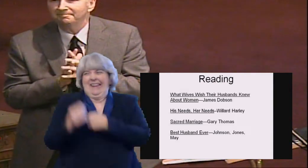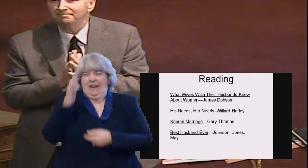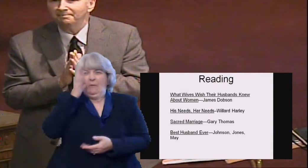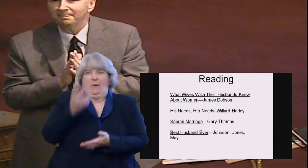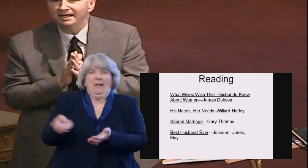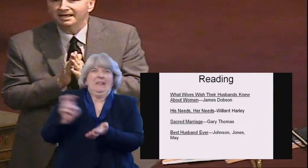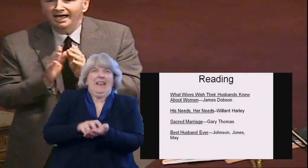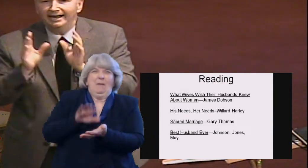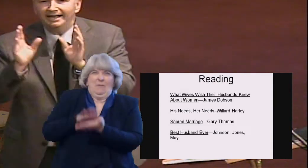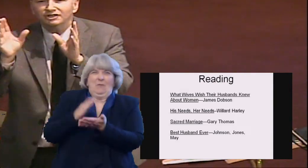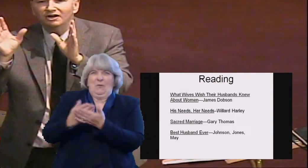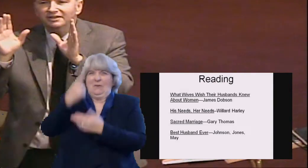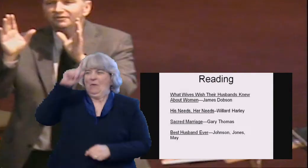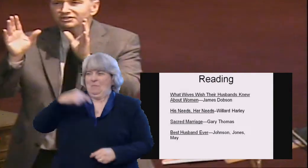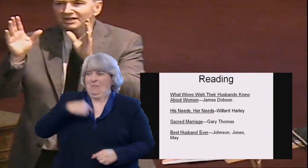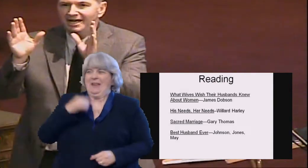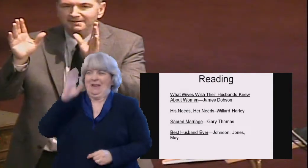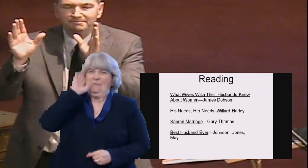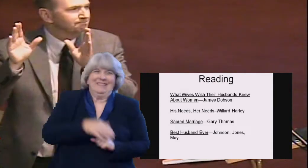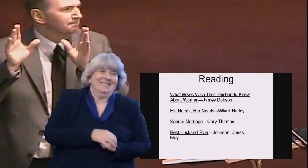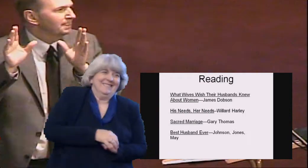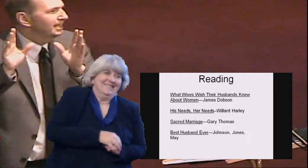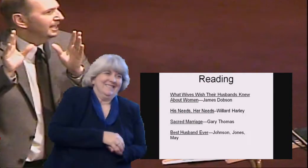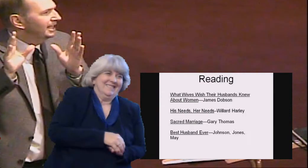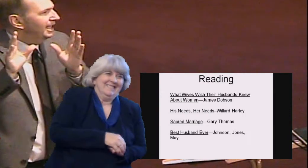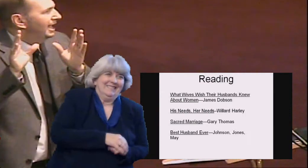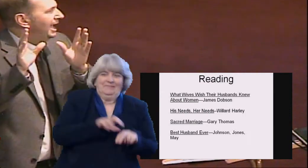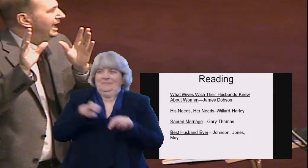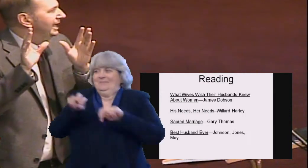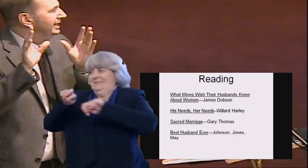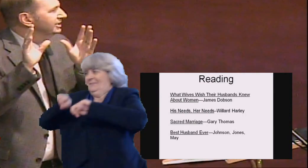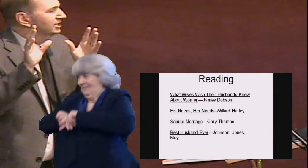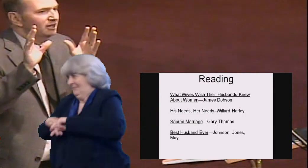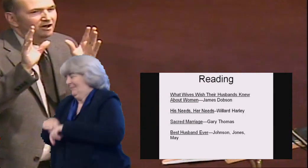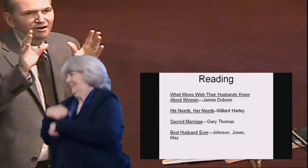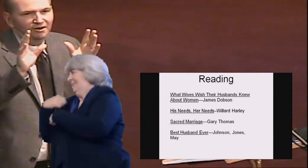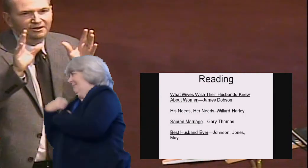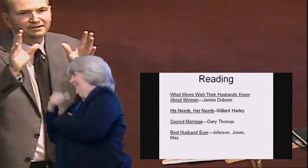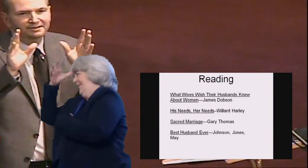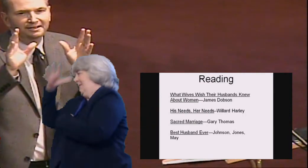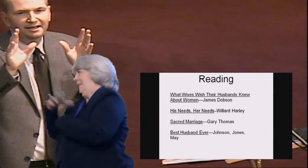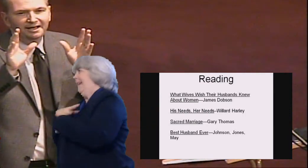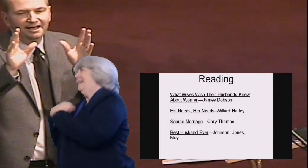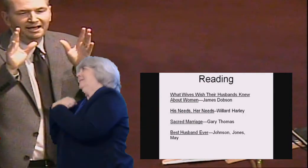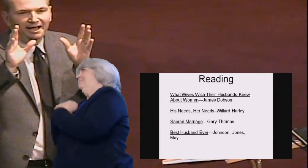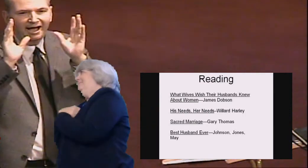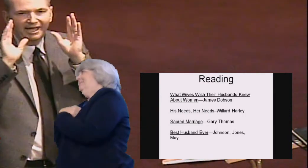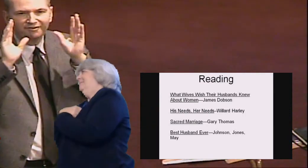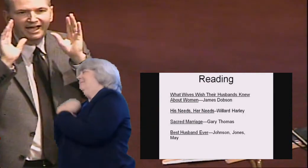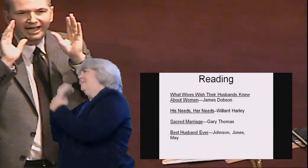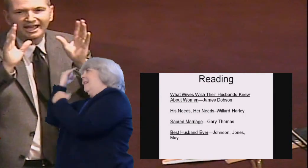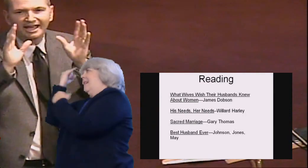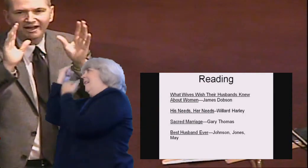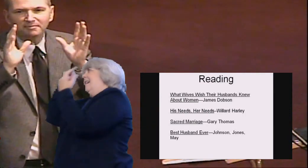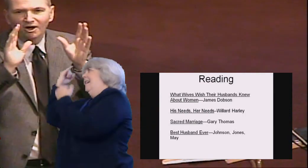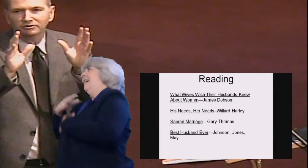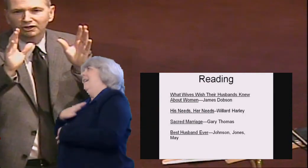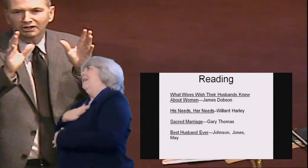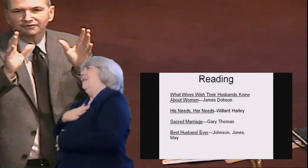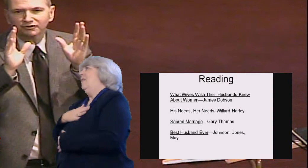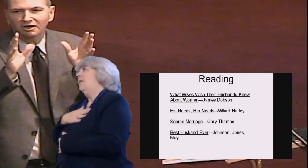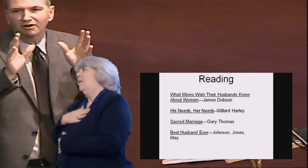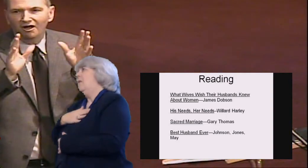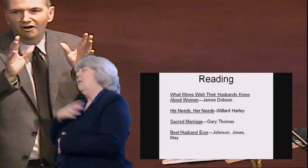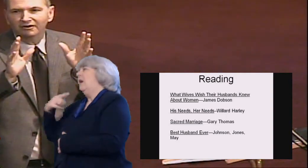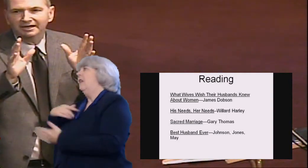that. And he's on the other side. And he says, oh, I have had to have my own